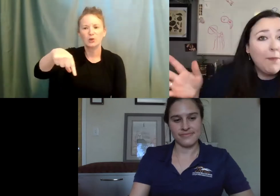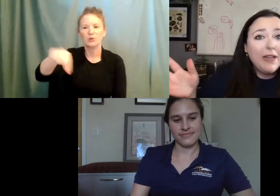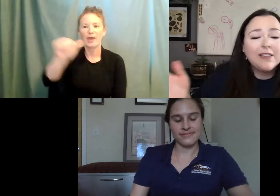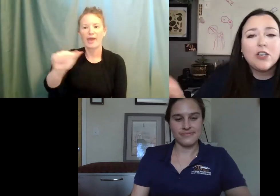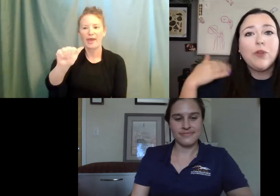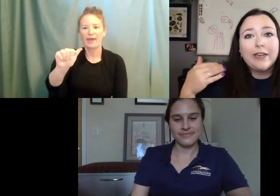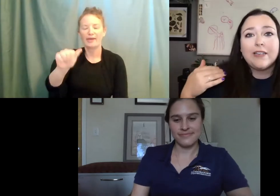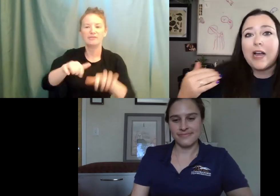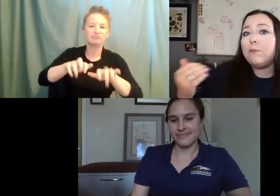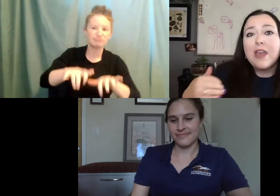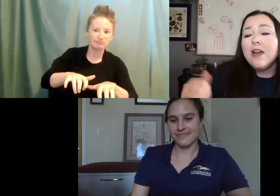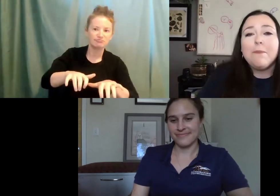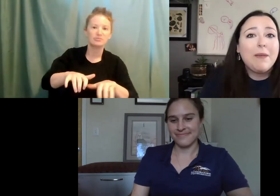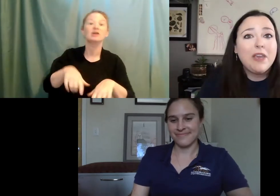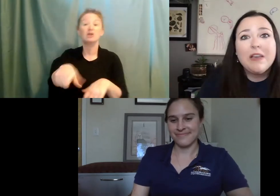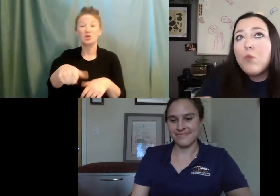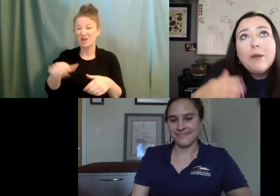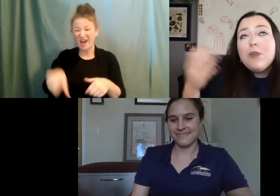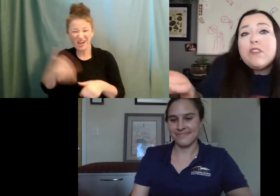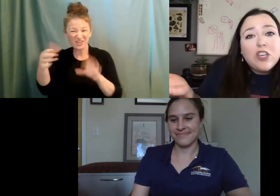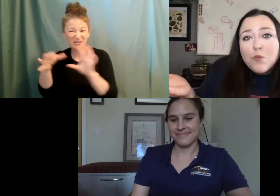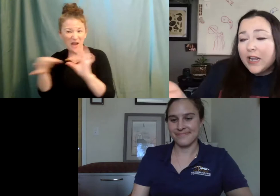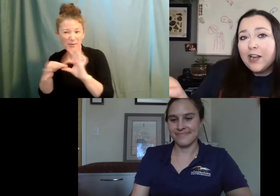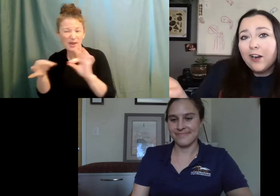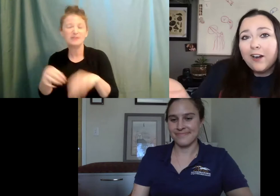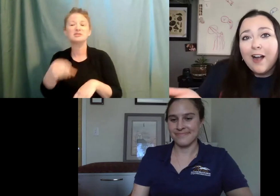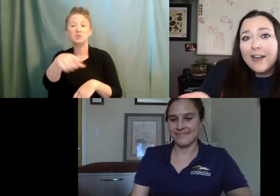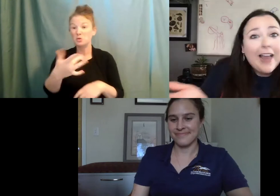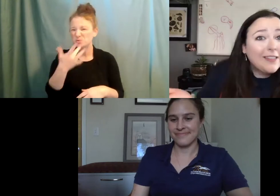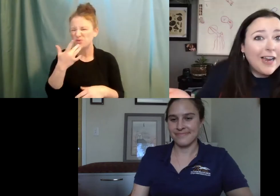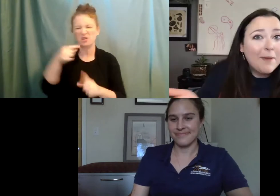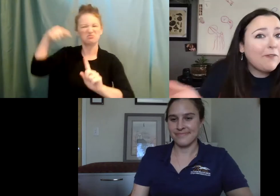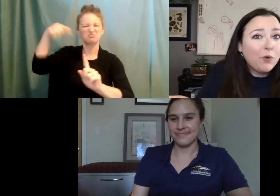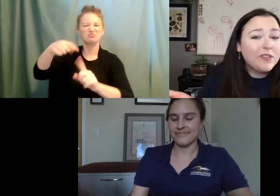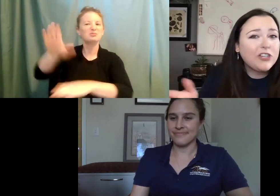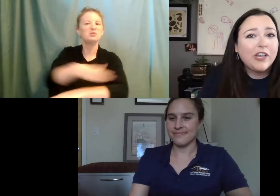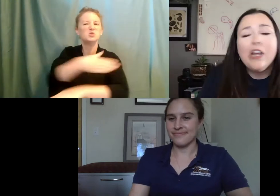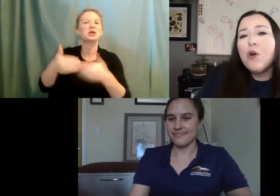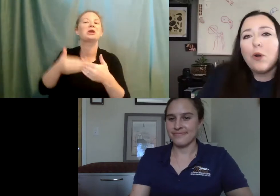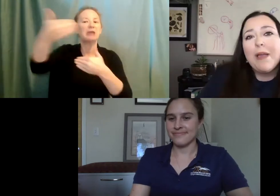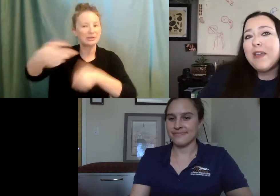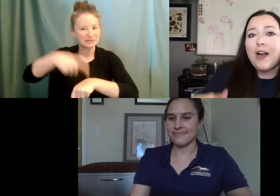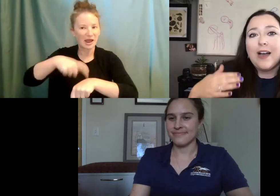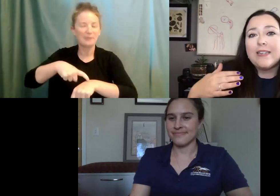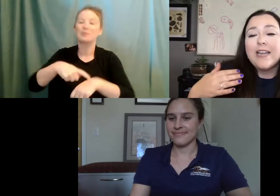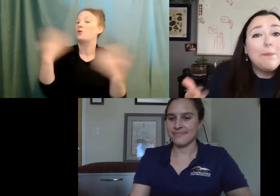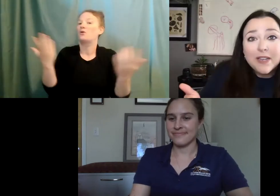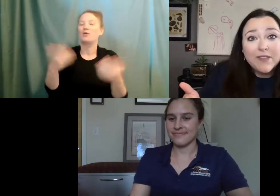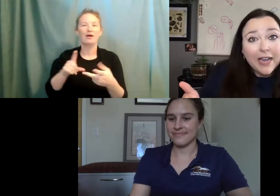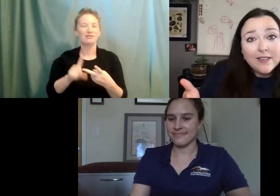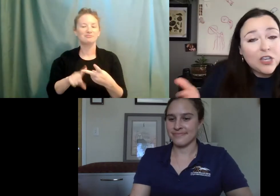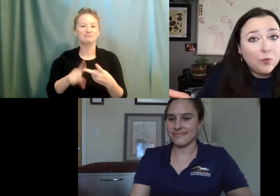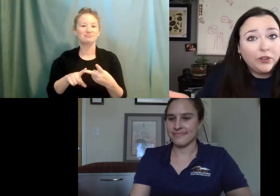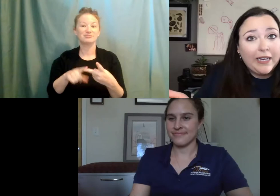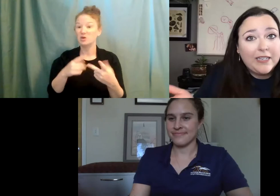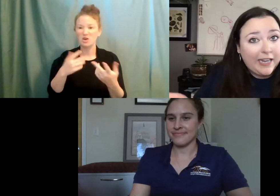comments that you'd like to tell me, maybe what music you want to hear next time before the session, or maybe types of